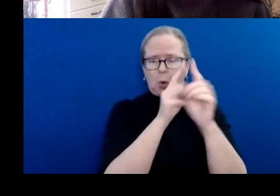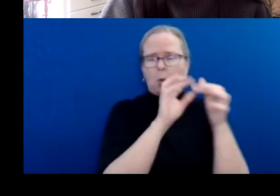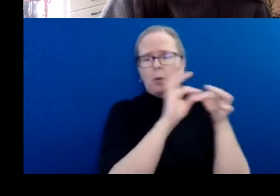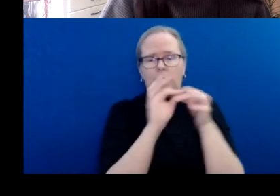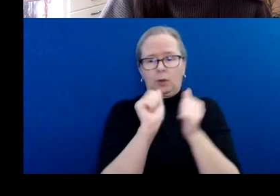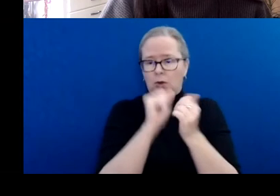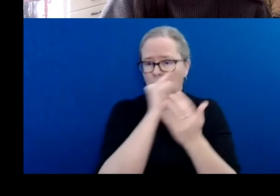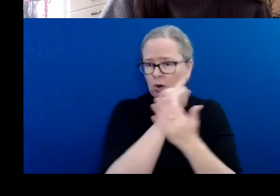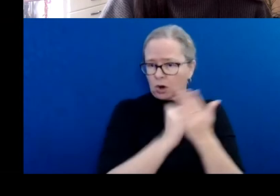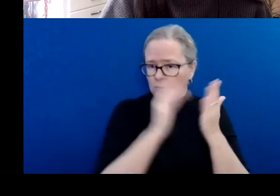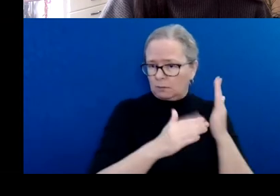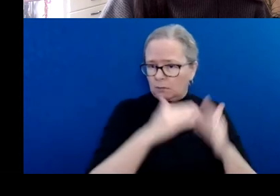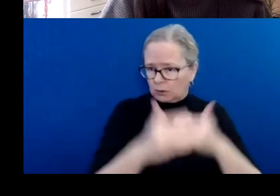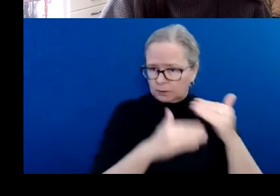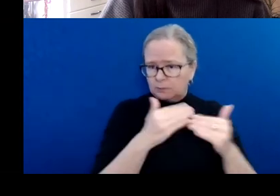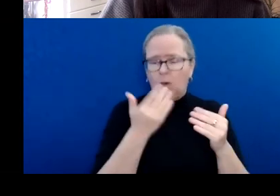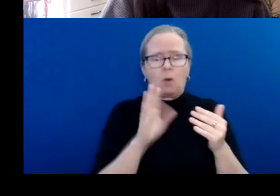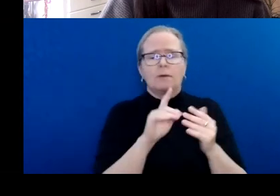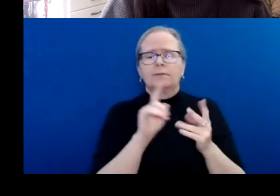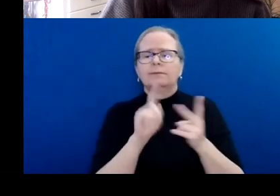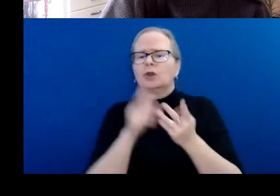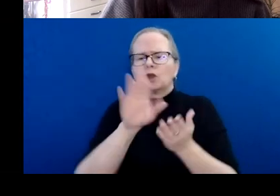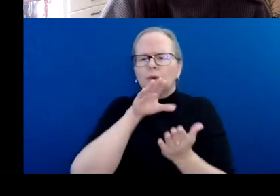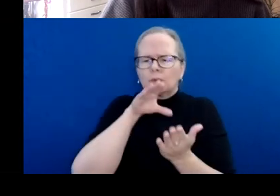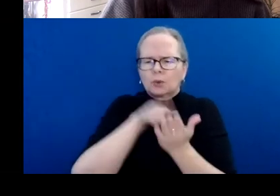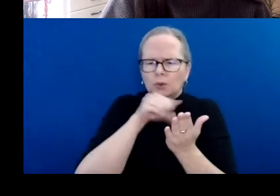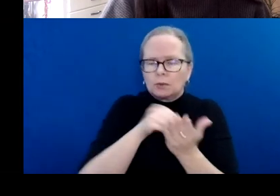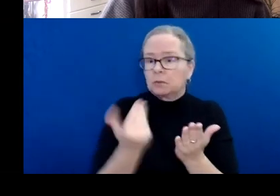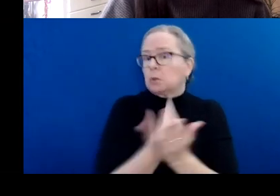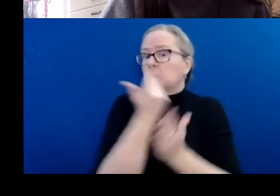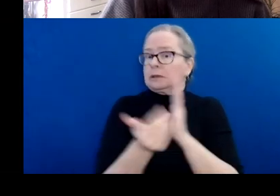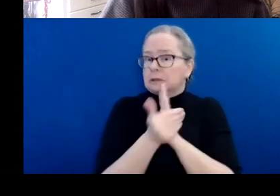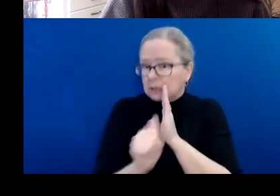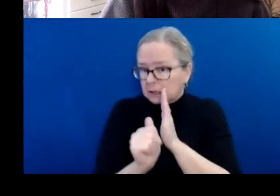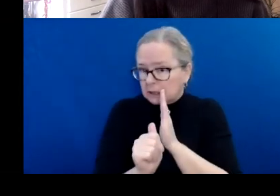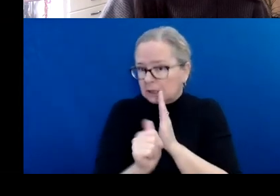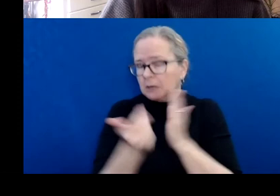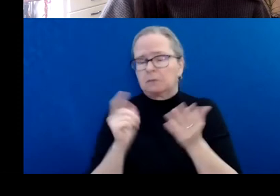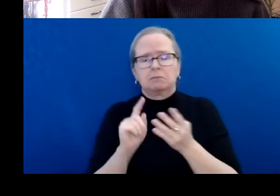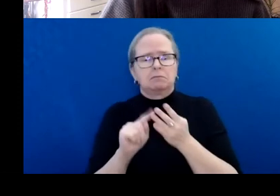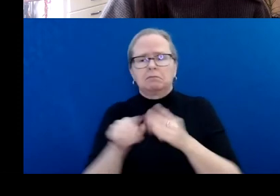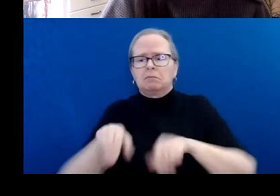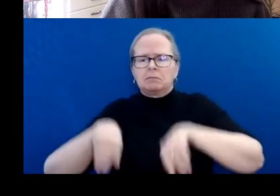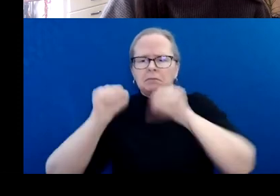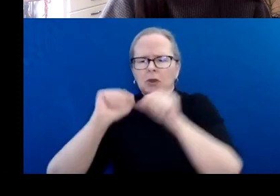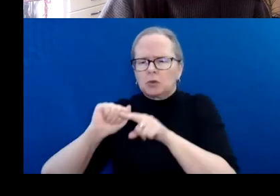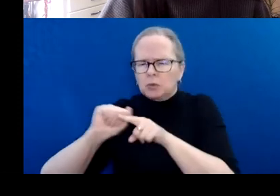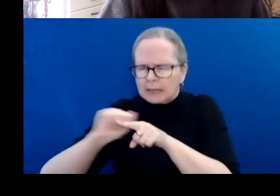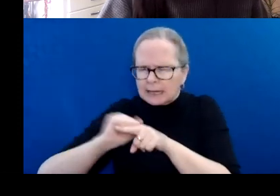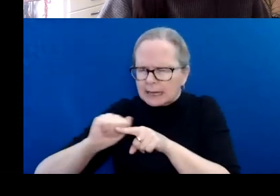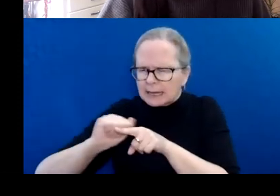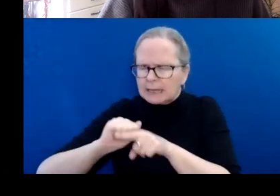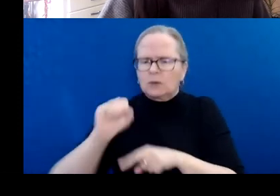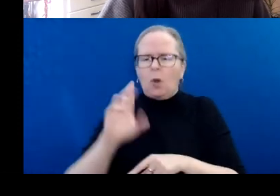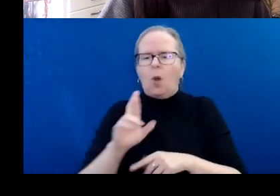skill development, learning, training, experimentation, marketing,